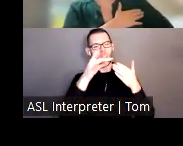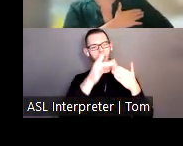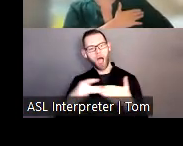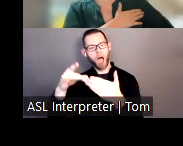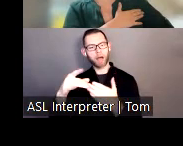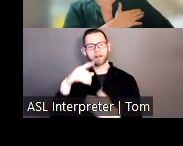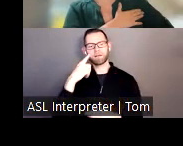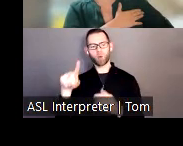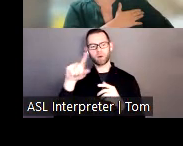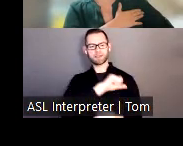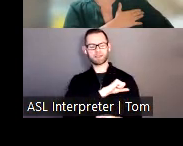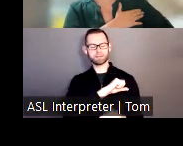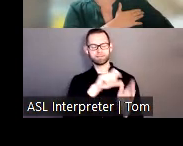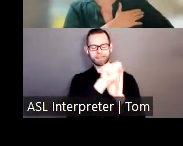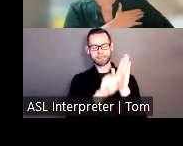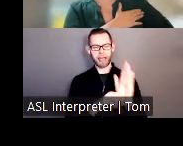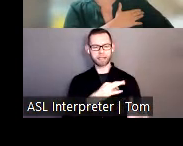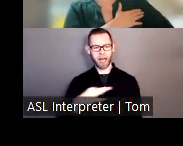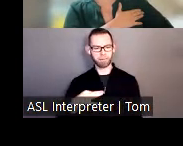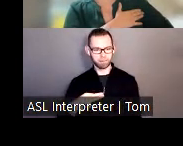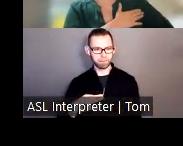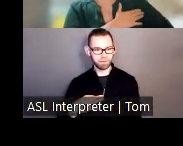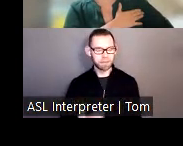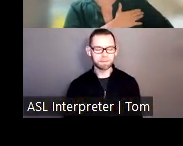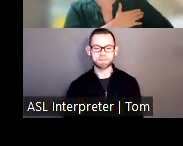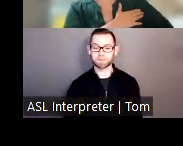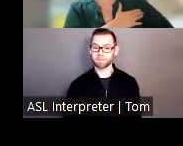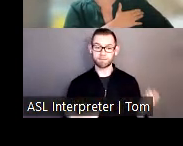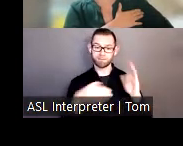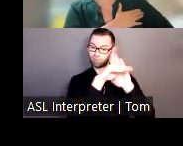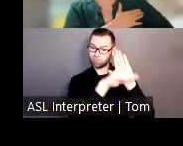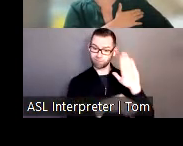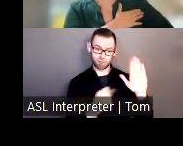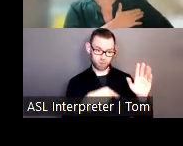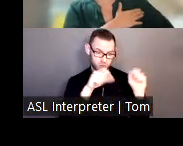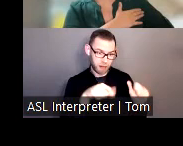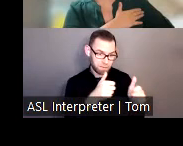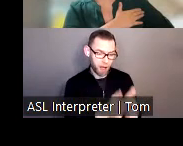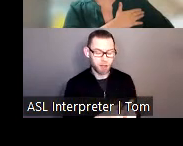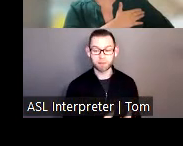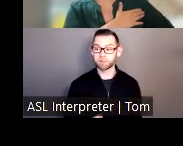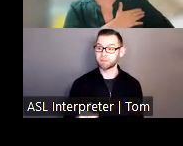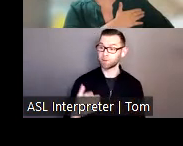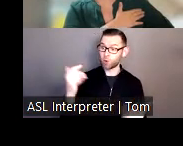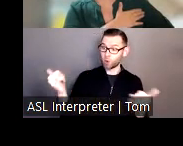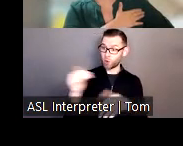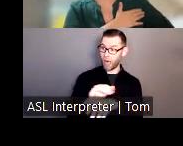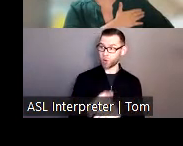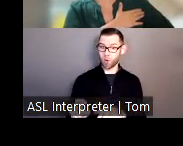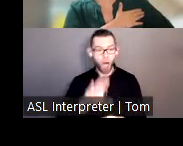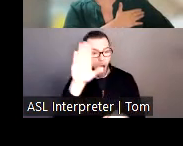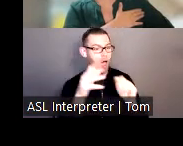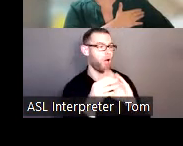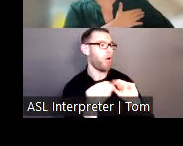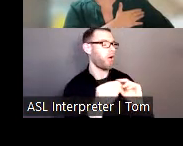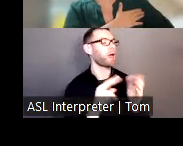staff. Your comments today will help us create better guidance for state staff to do their jobs in